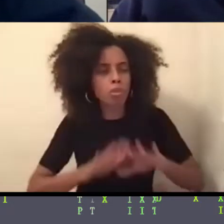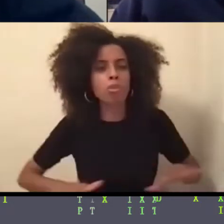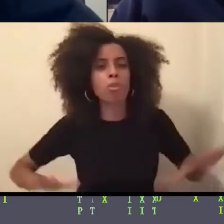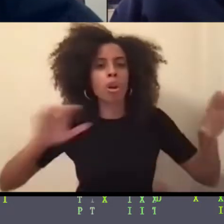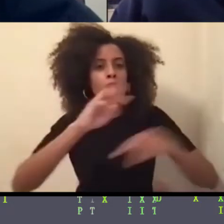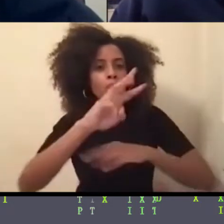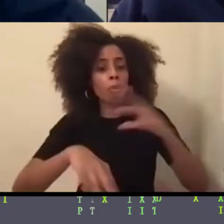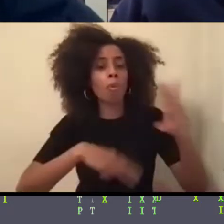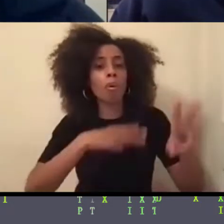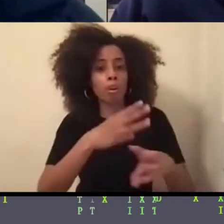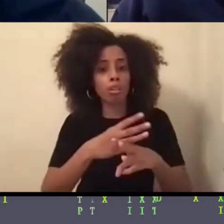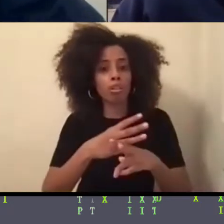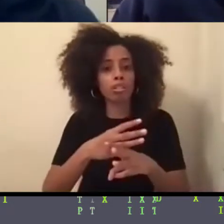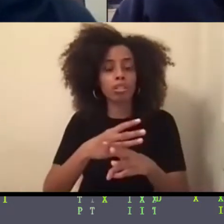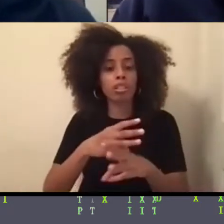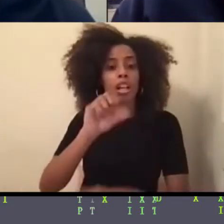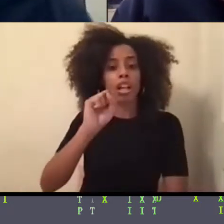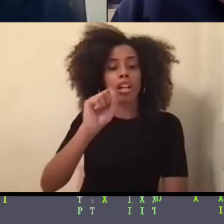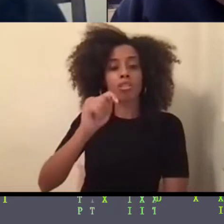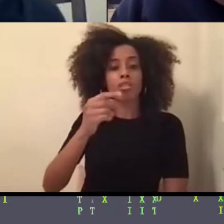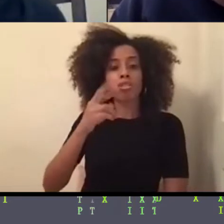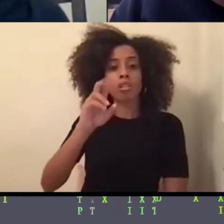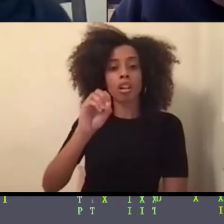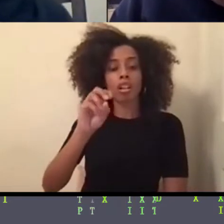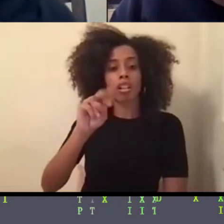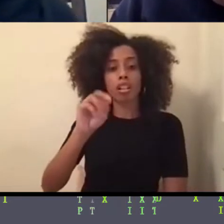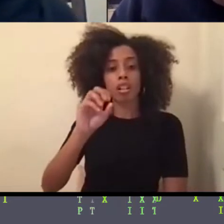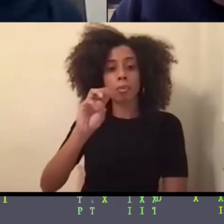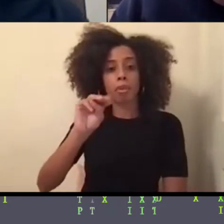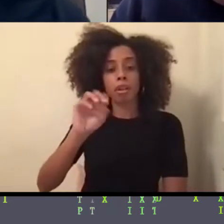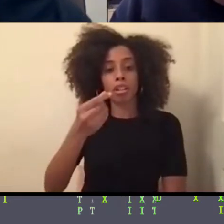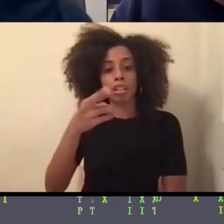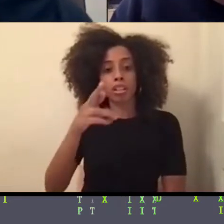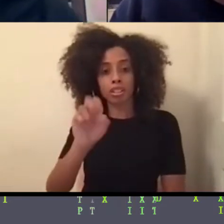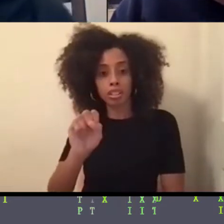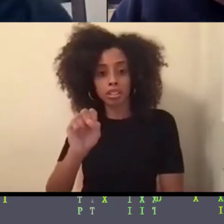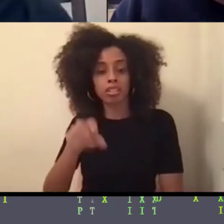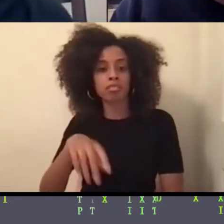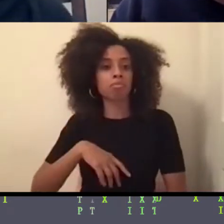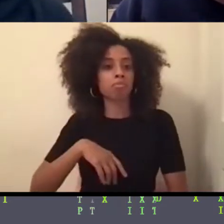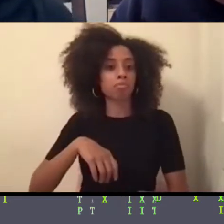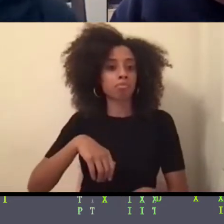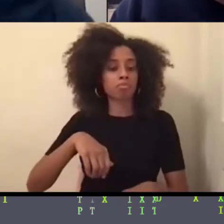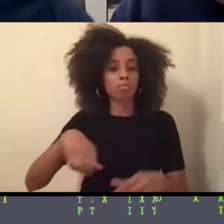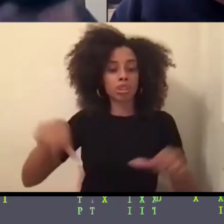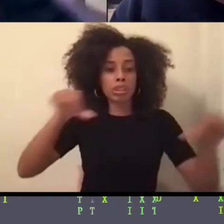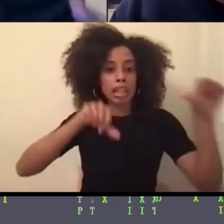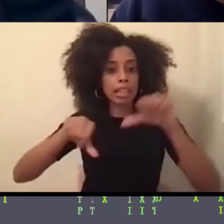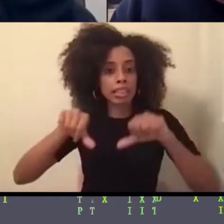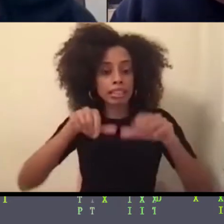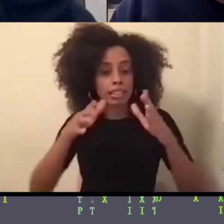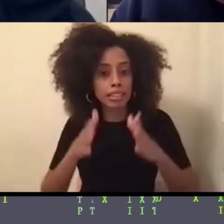so many scientists, regular people, right, that aren't scientists, right,